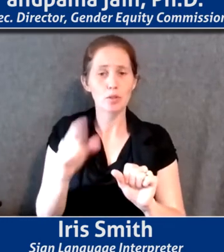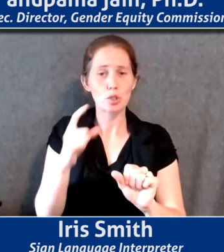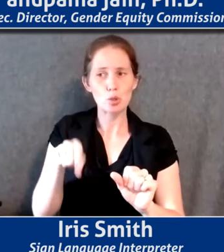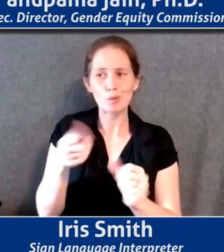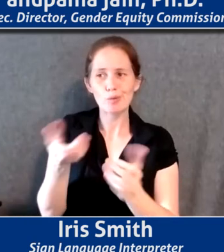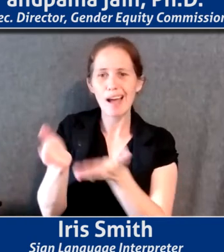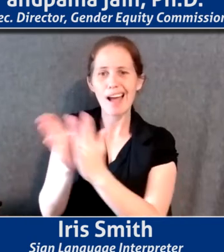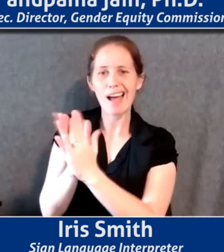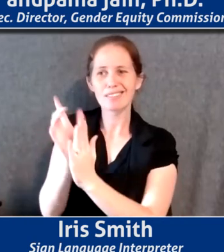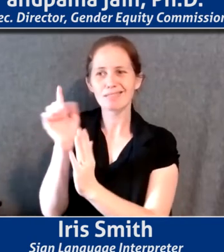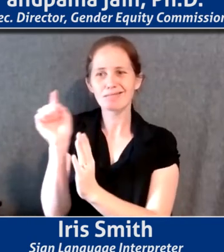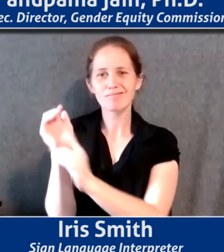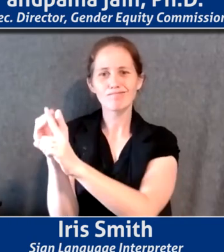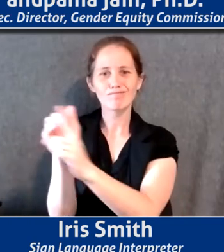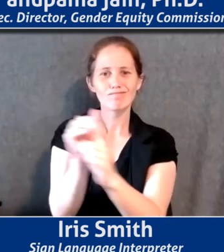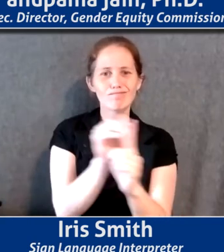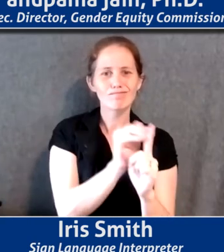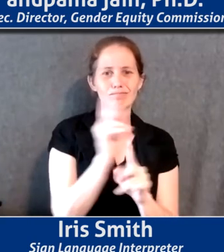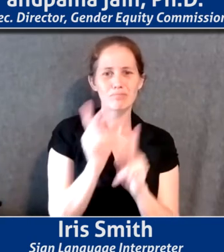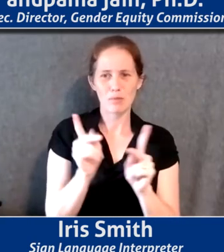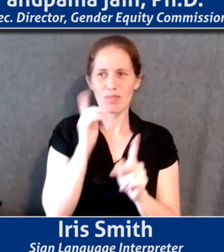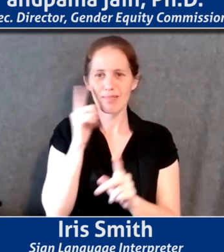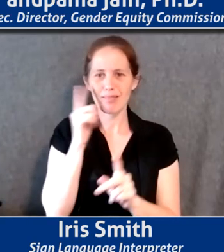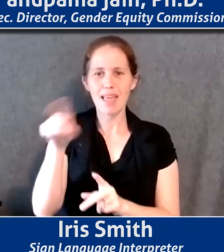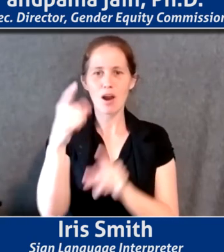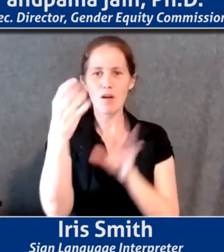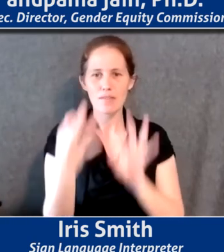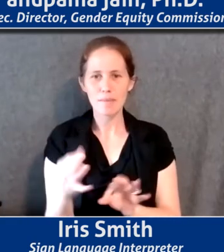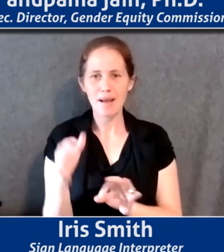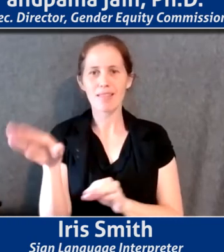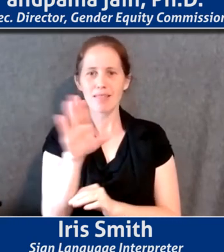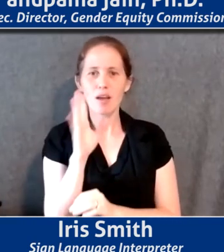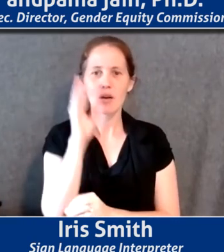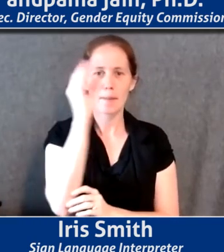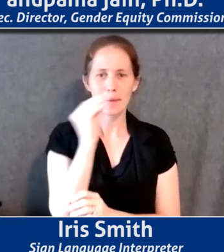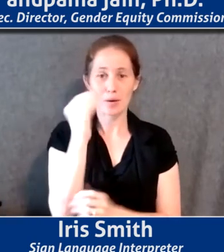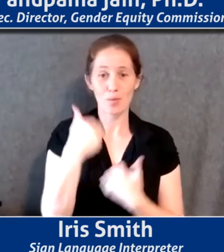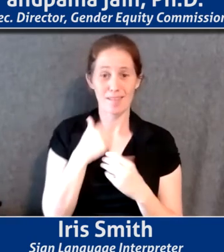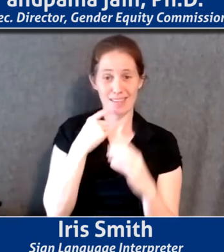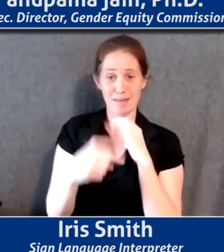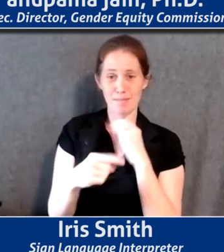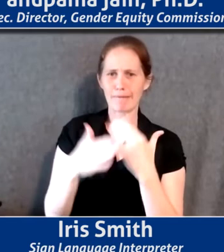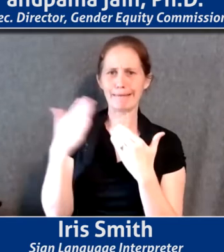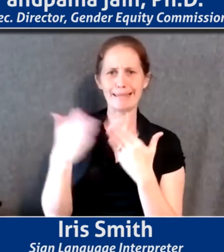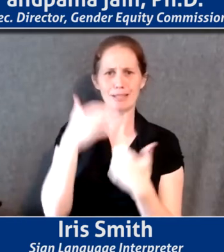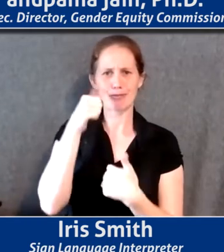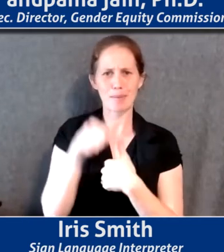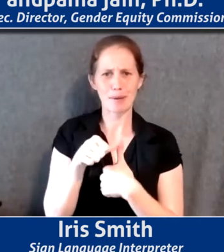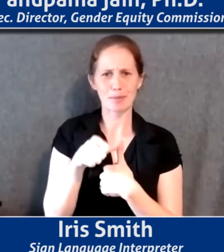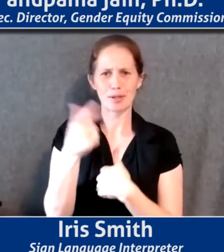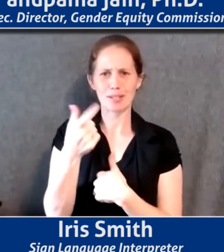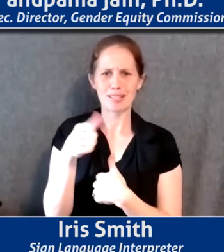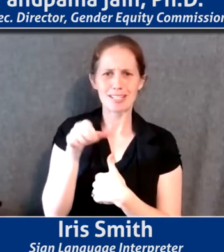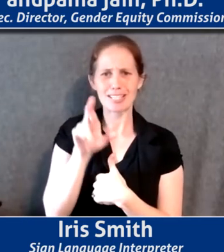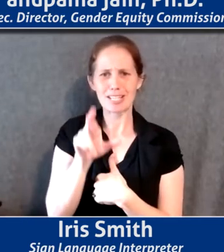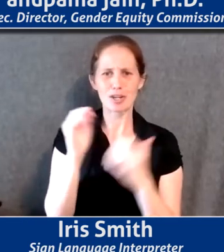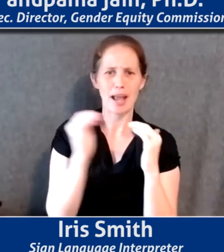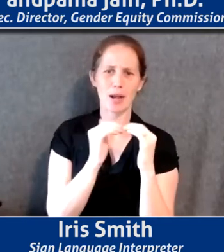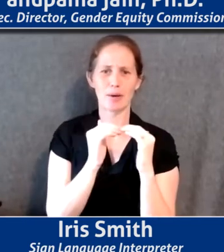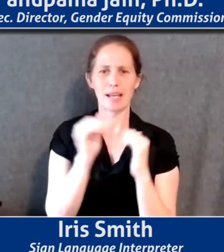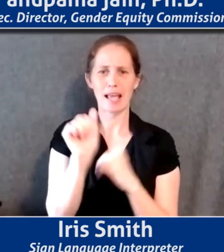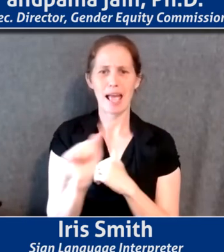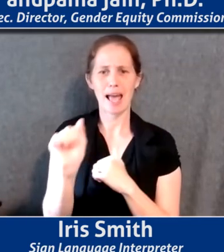people for their input. That we have an email account that's purposely very easy to remember, gender equity at pittsburghpa.gov.